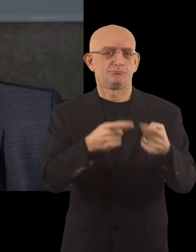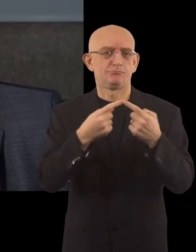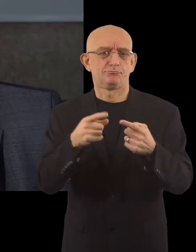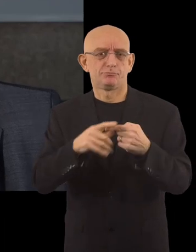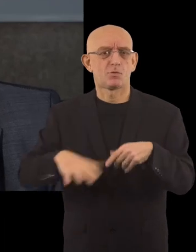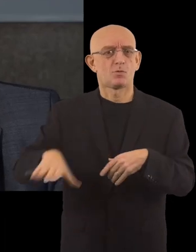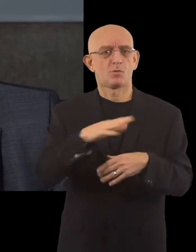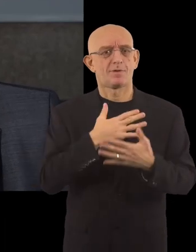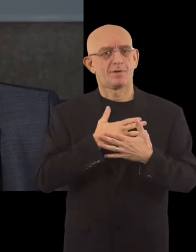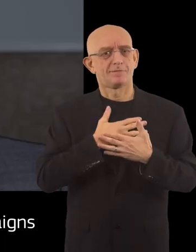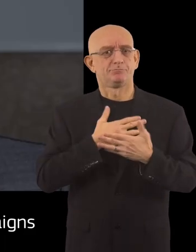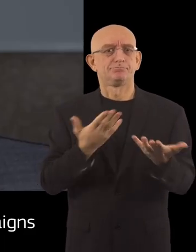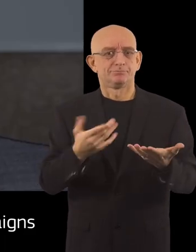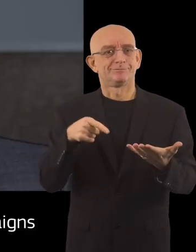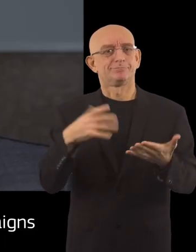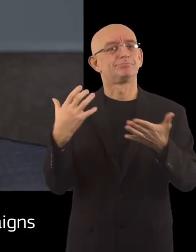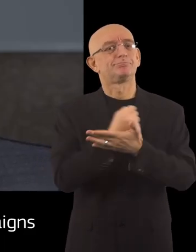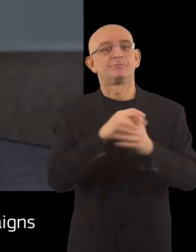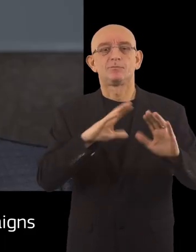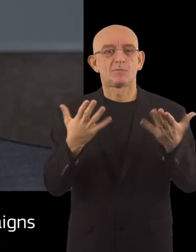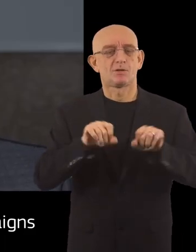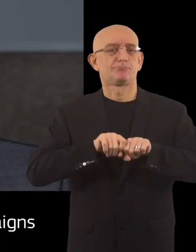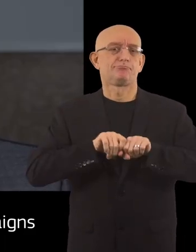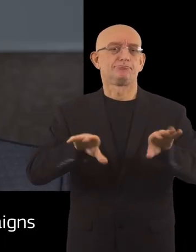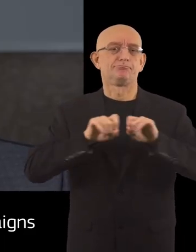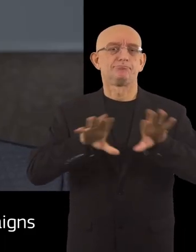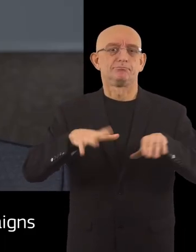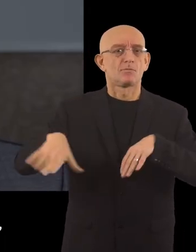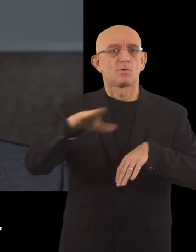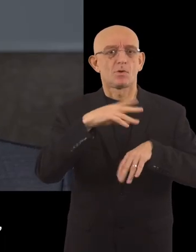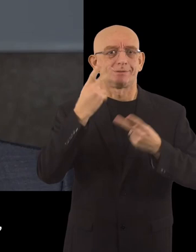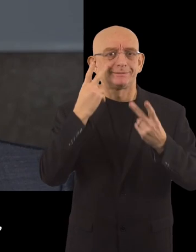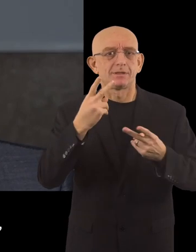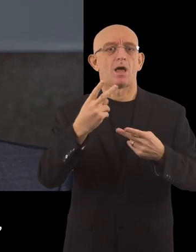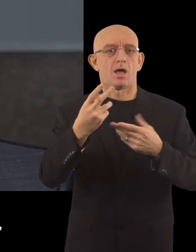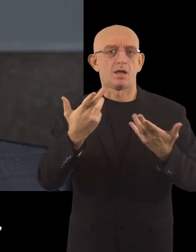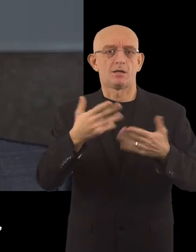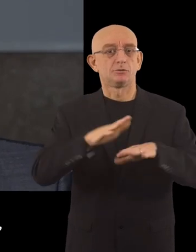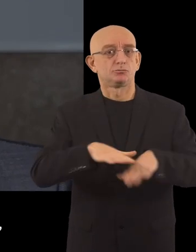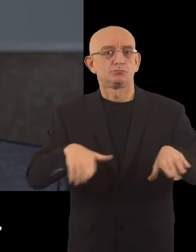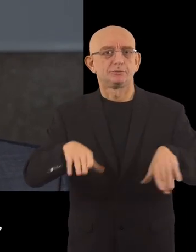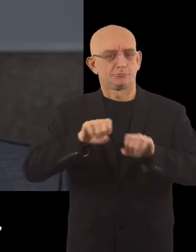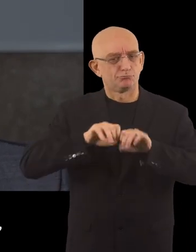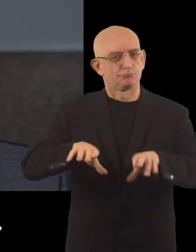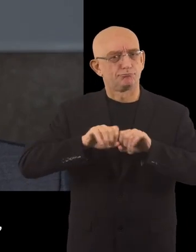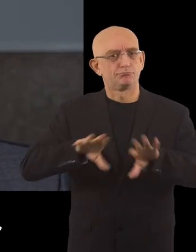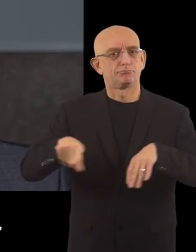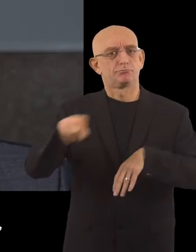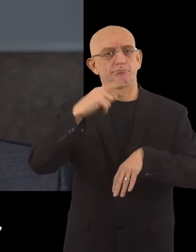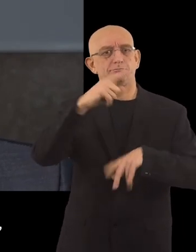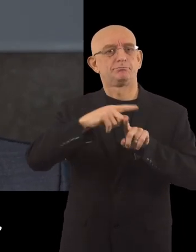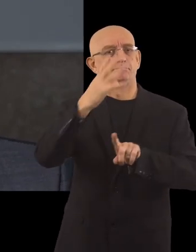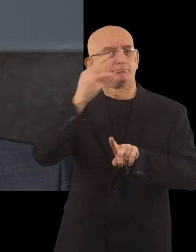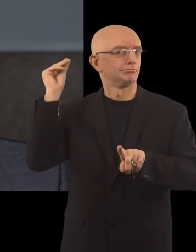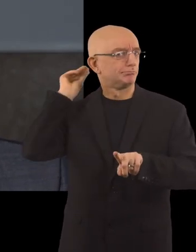needs of others. This is achieved by means of social campaigns, especially those addressed to children,